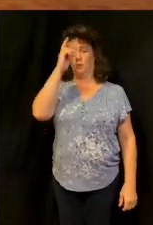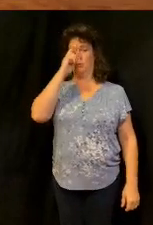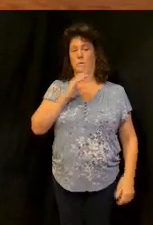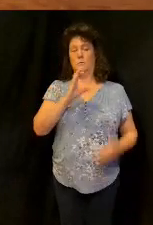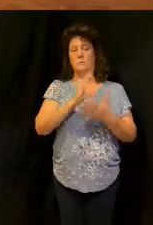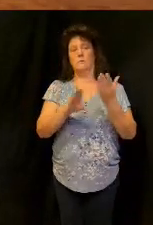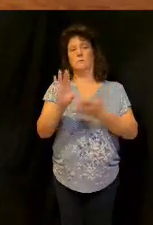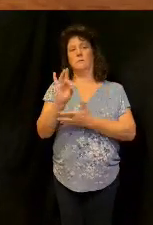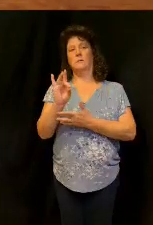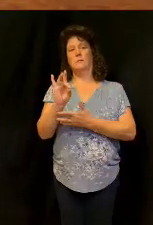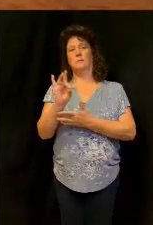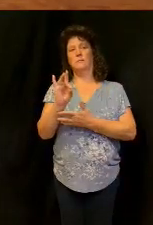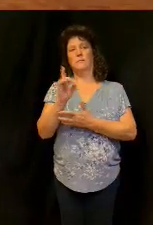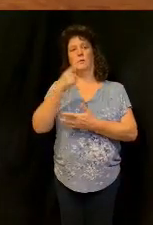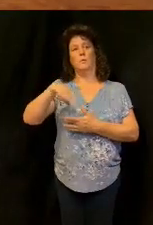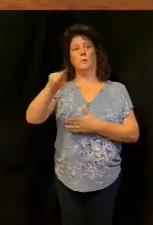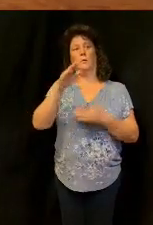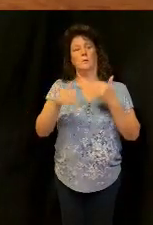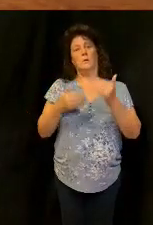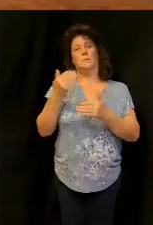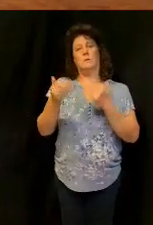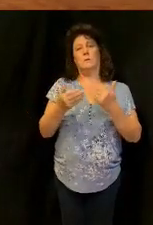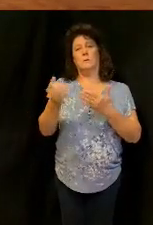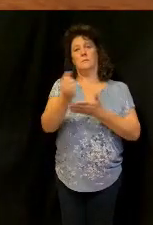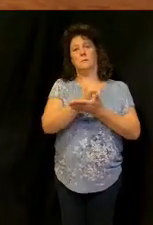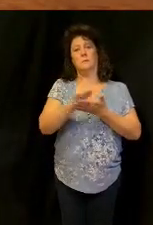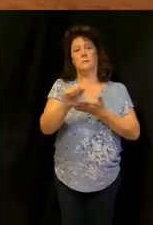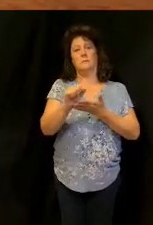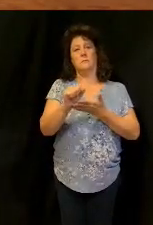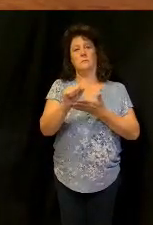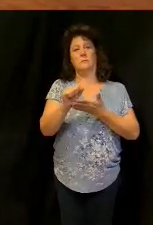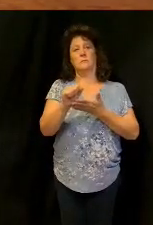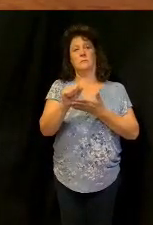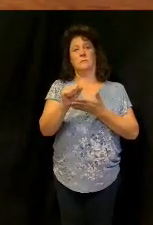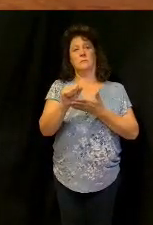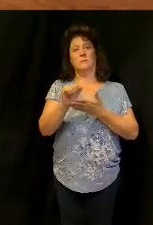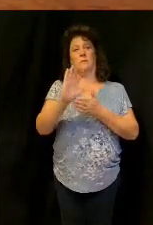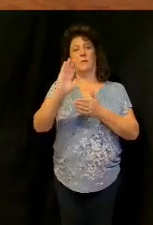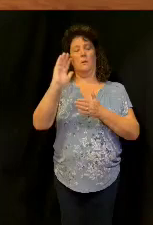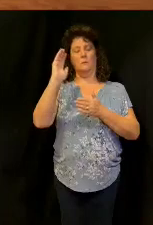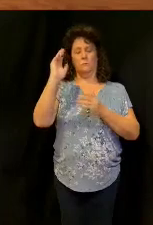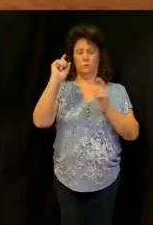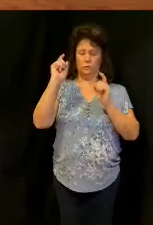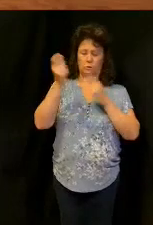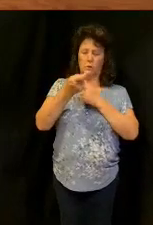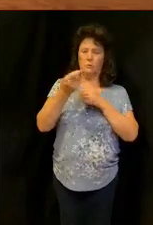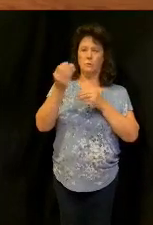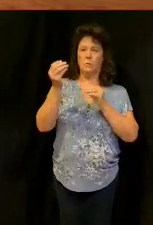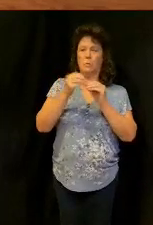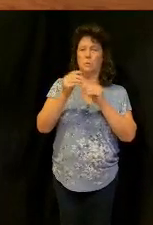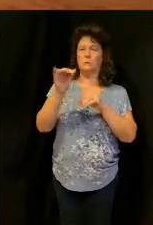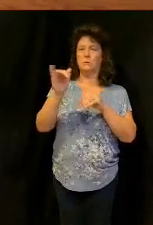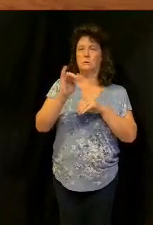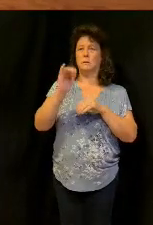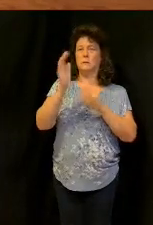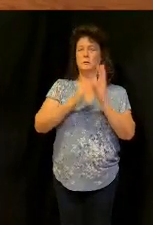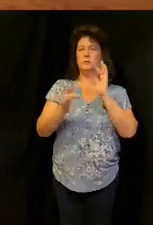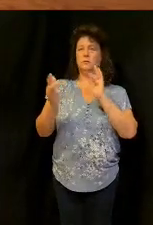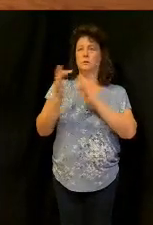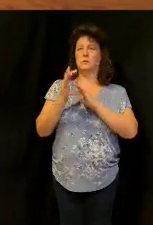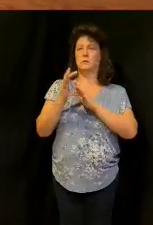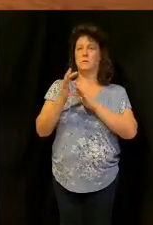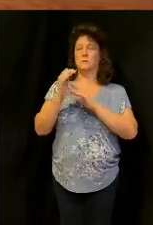that you and I are in a process of sanctification to look more like Jesus every single day and God is a giver